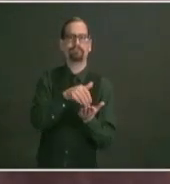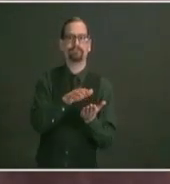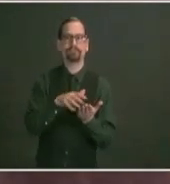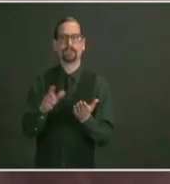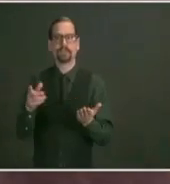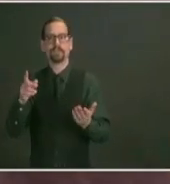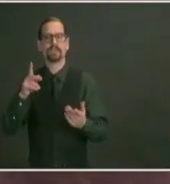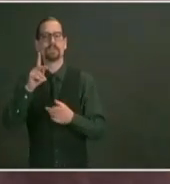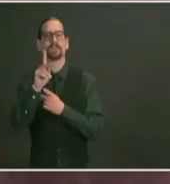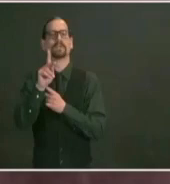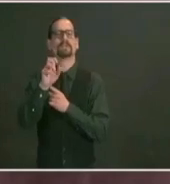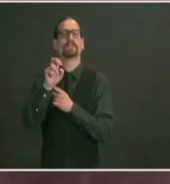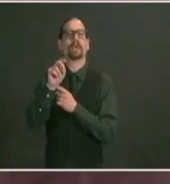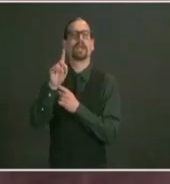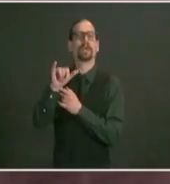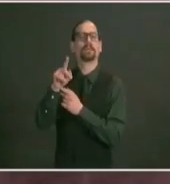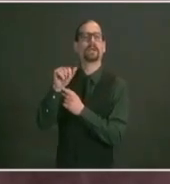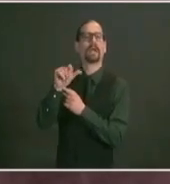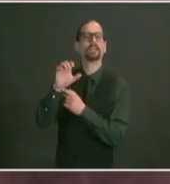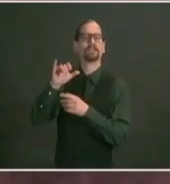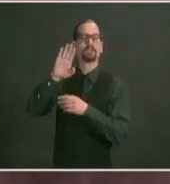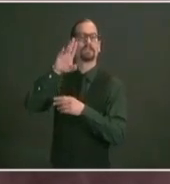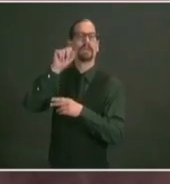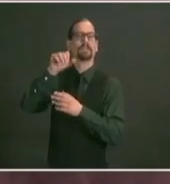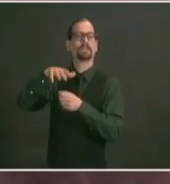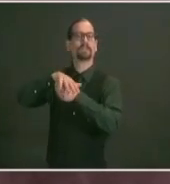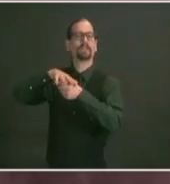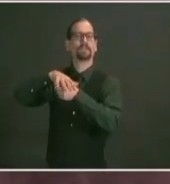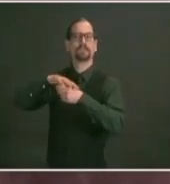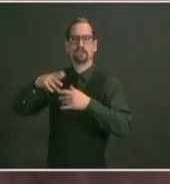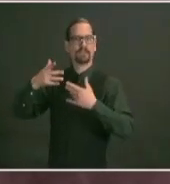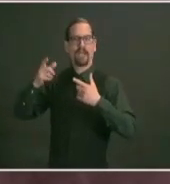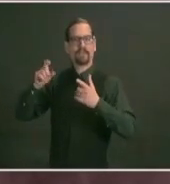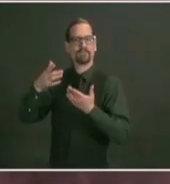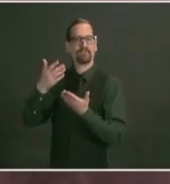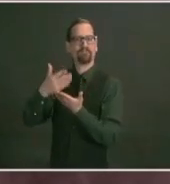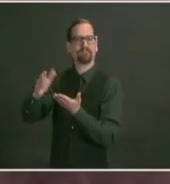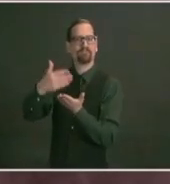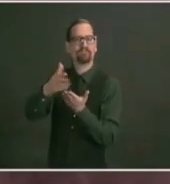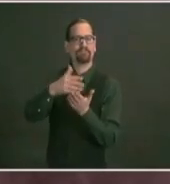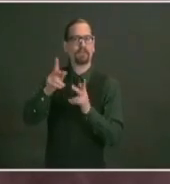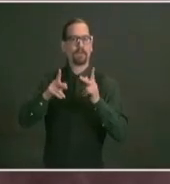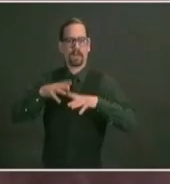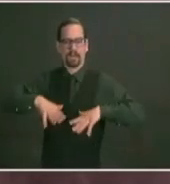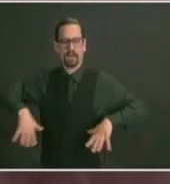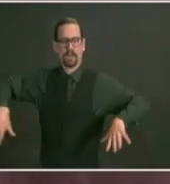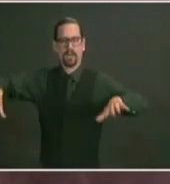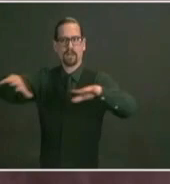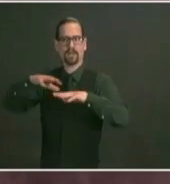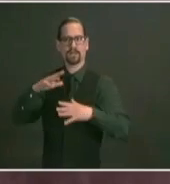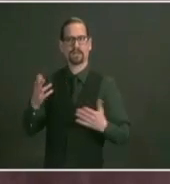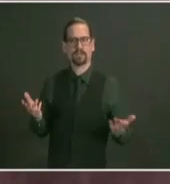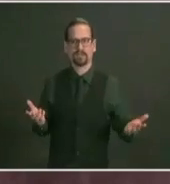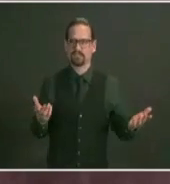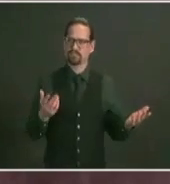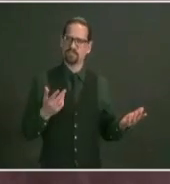bond referendum and was done with virtually no public input over the objections of riders so i'm wondering why are you supporting this plan